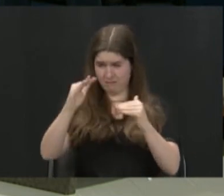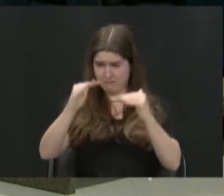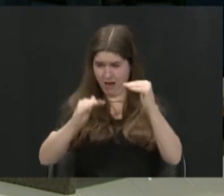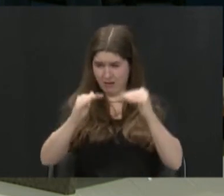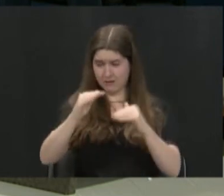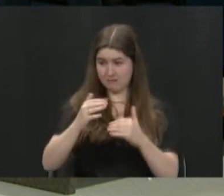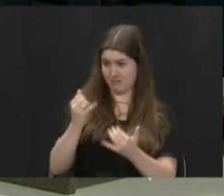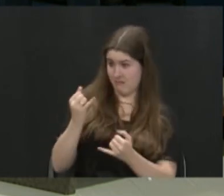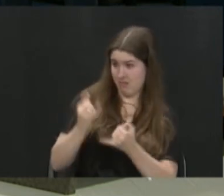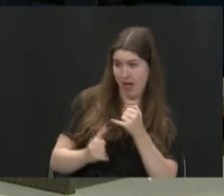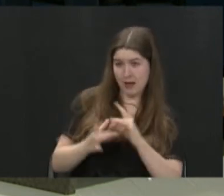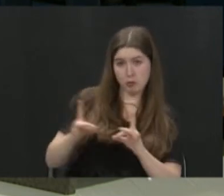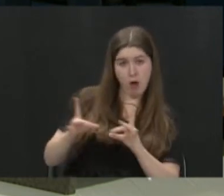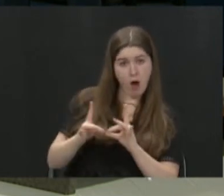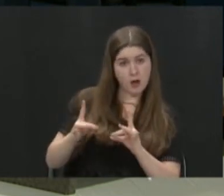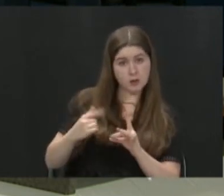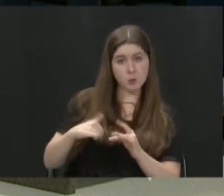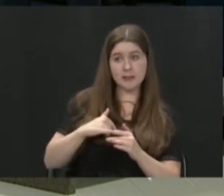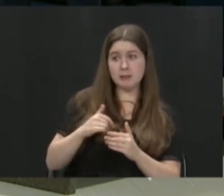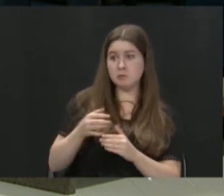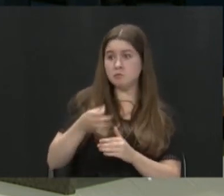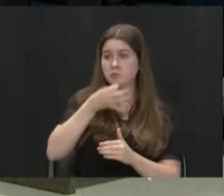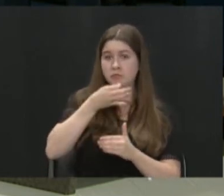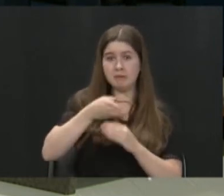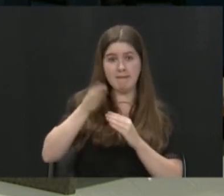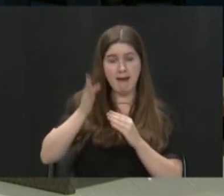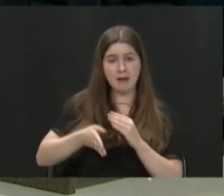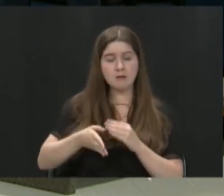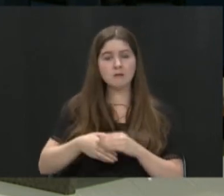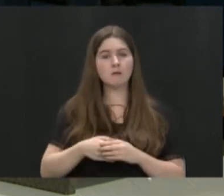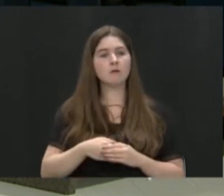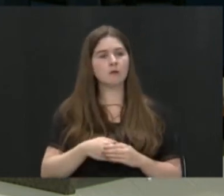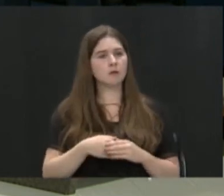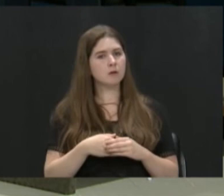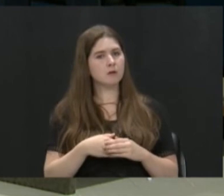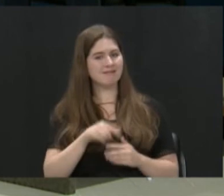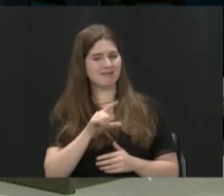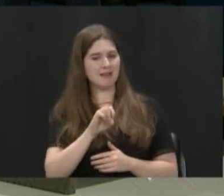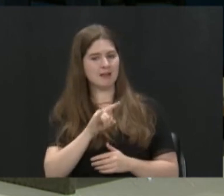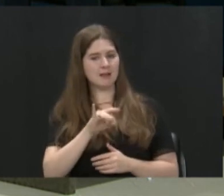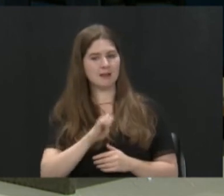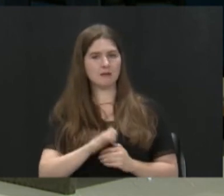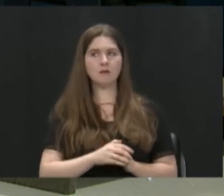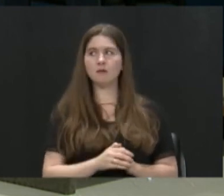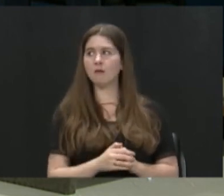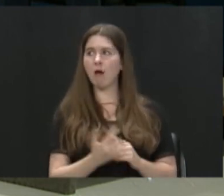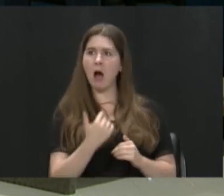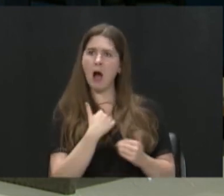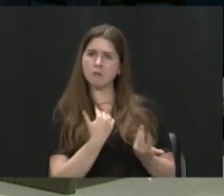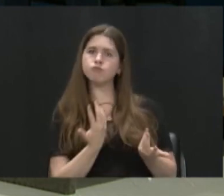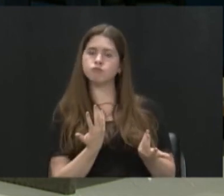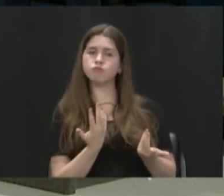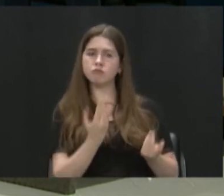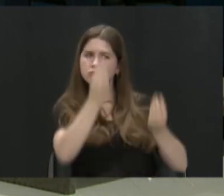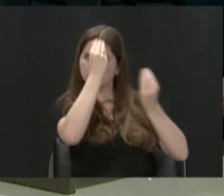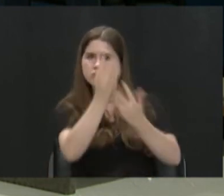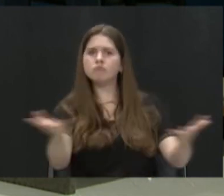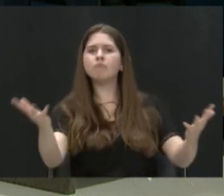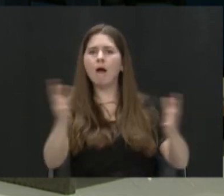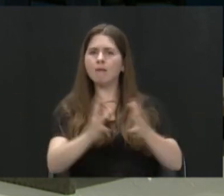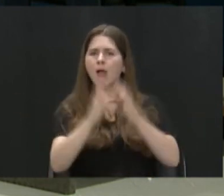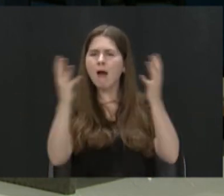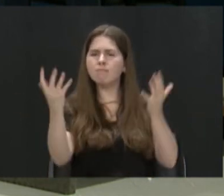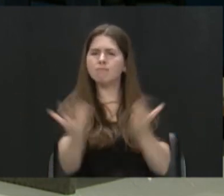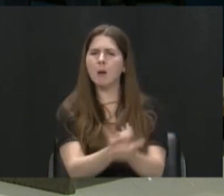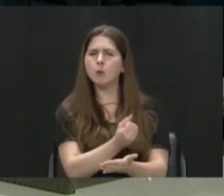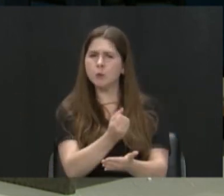last thoughts as we wrap things up? I would just, you know, I would just say there's a lot of opportunity for people to